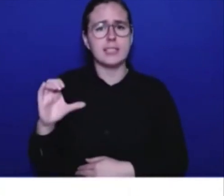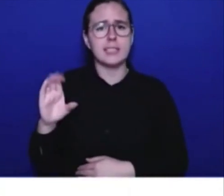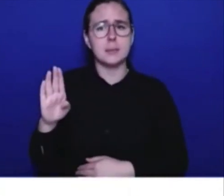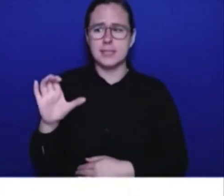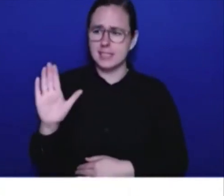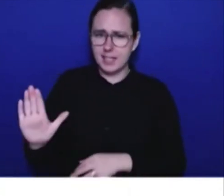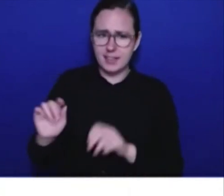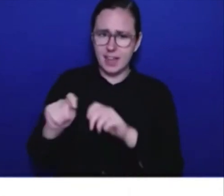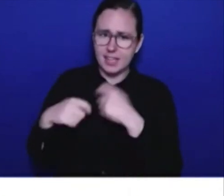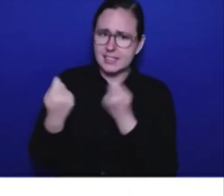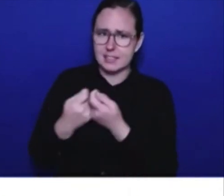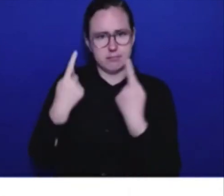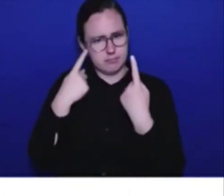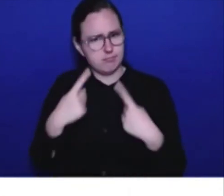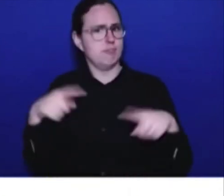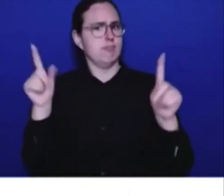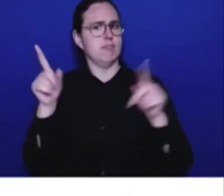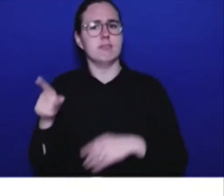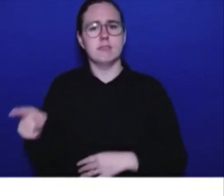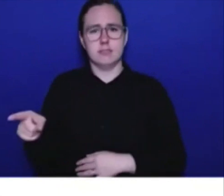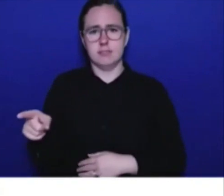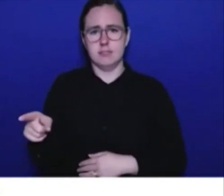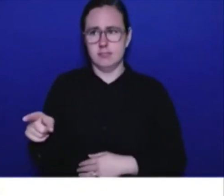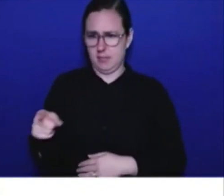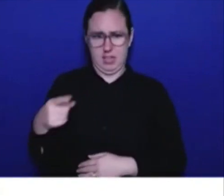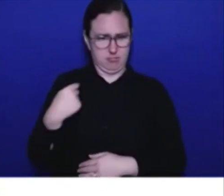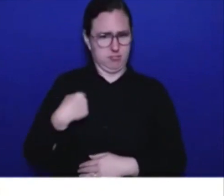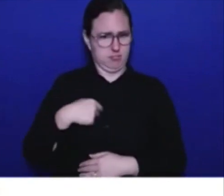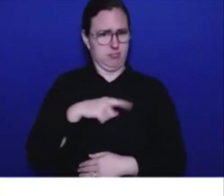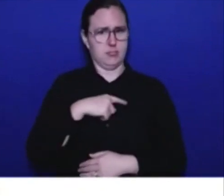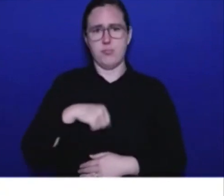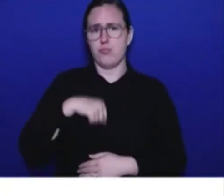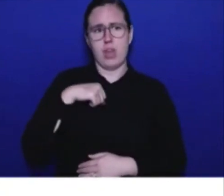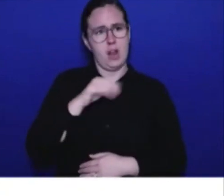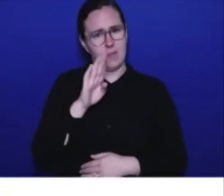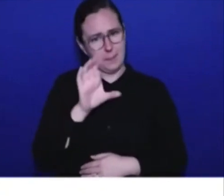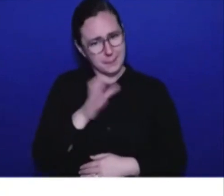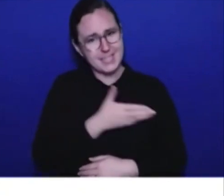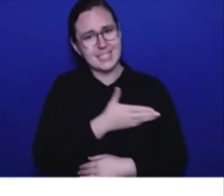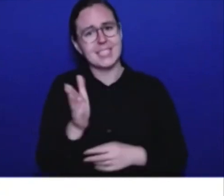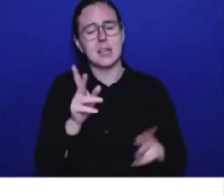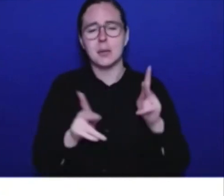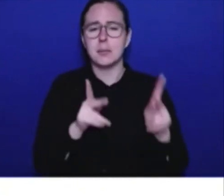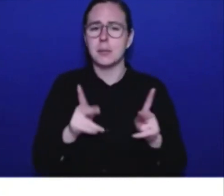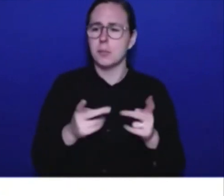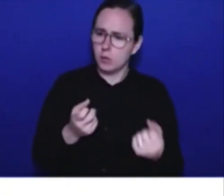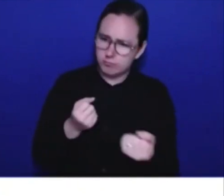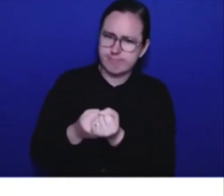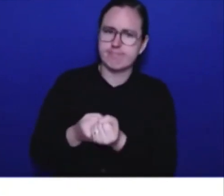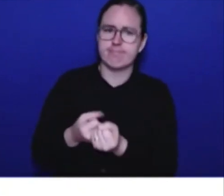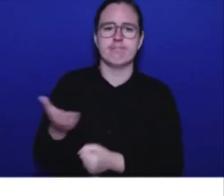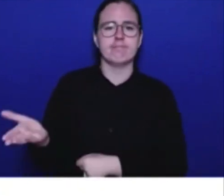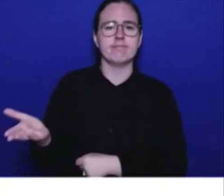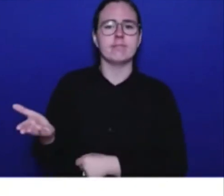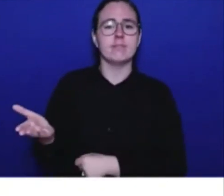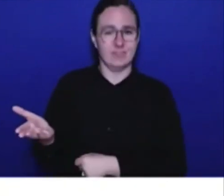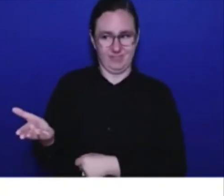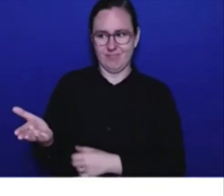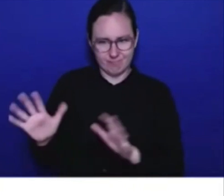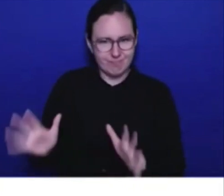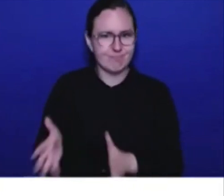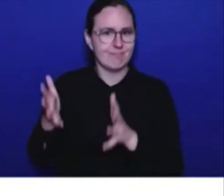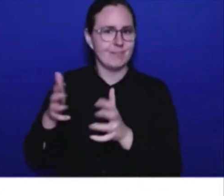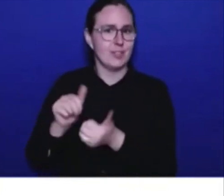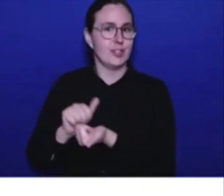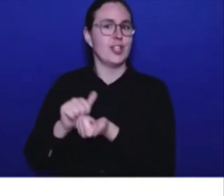and grateful for British Columbians for supporting those necessary reforms because now they're seeing the